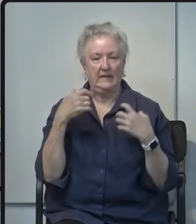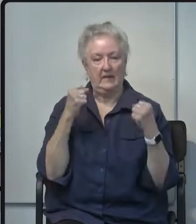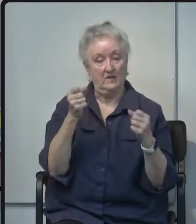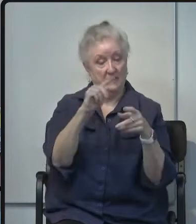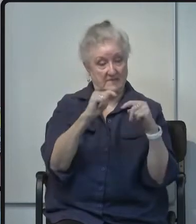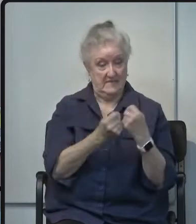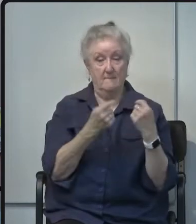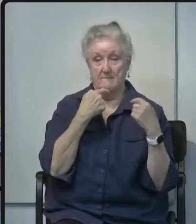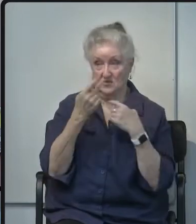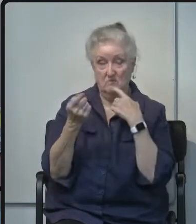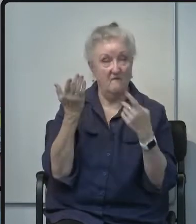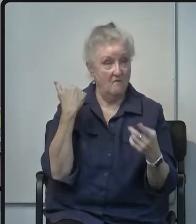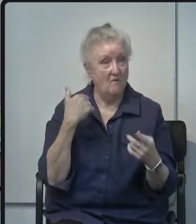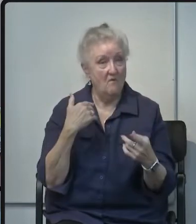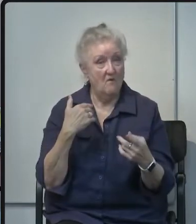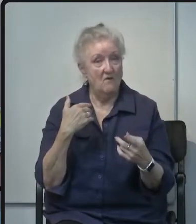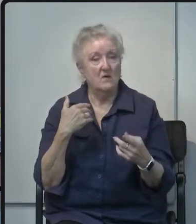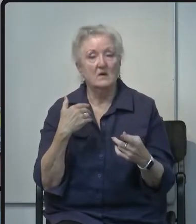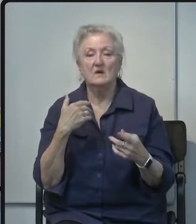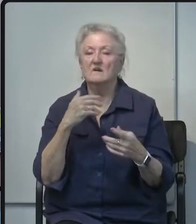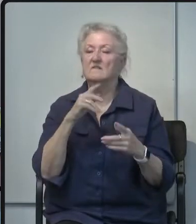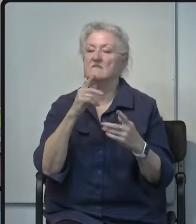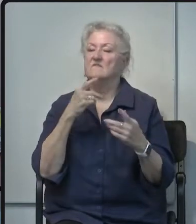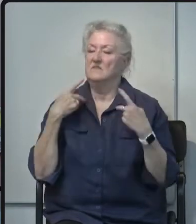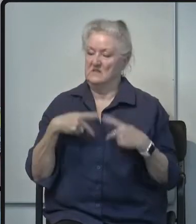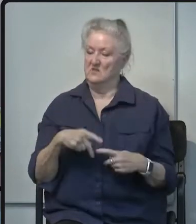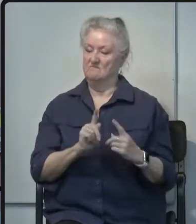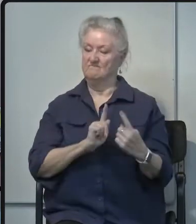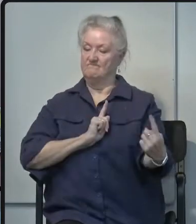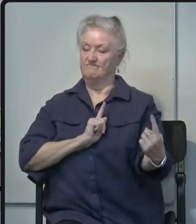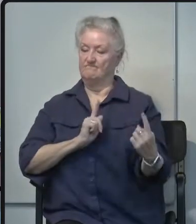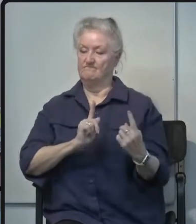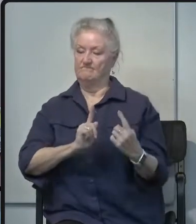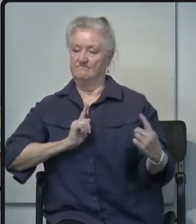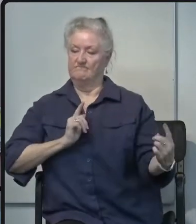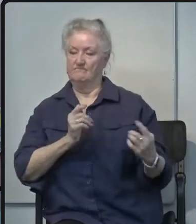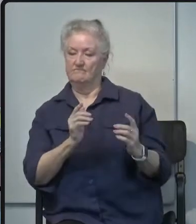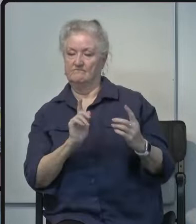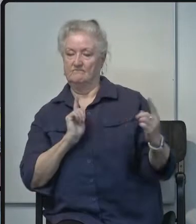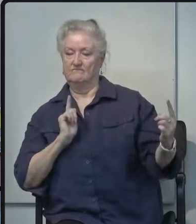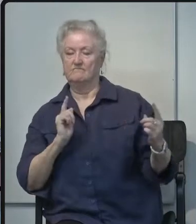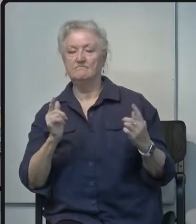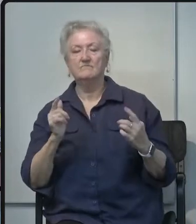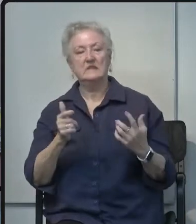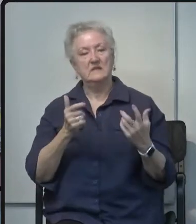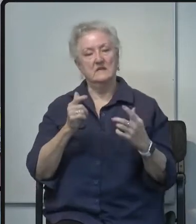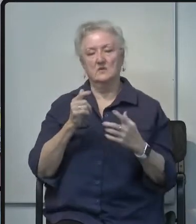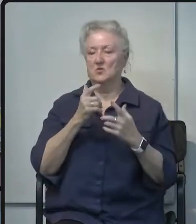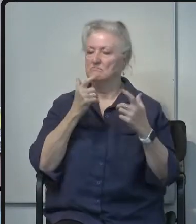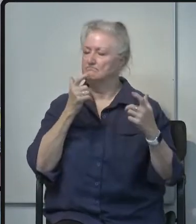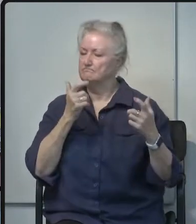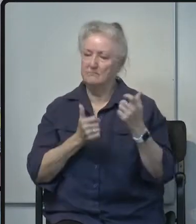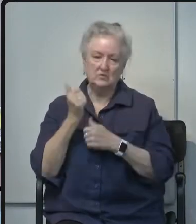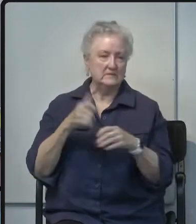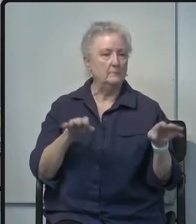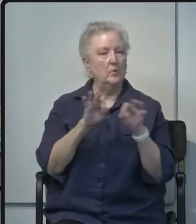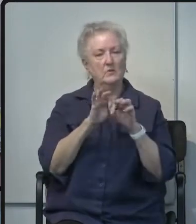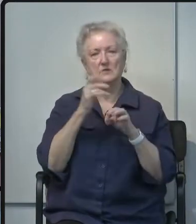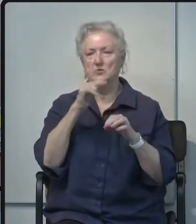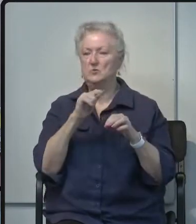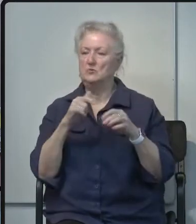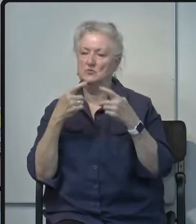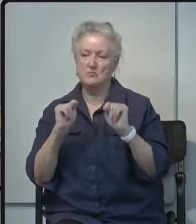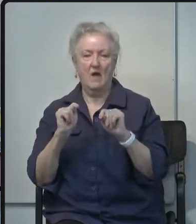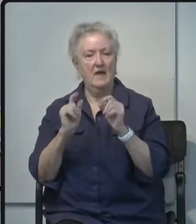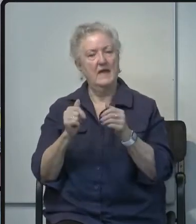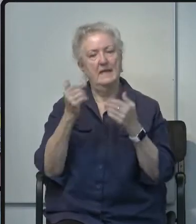physical distancing is the greatest factor in determining how much we can flatten the curve of illness in